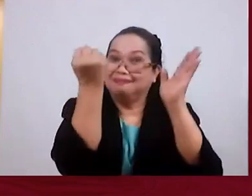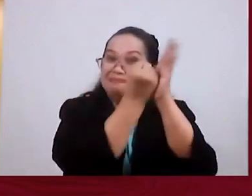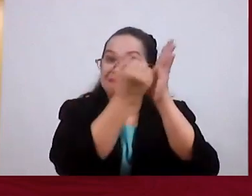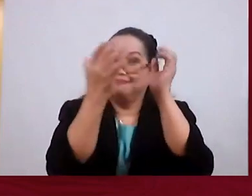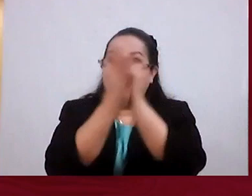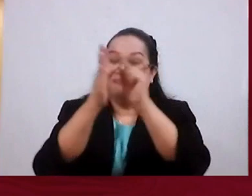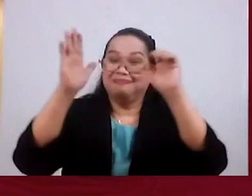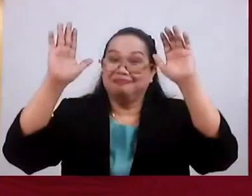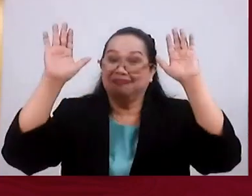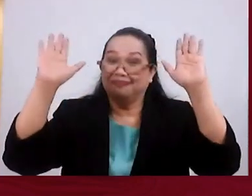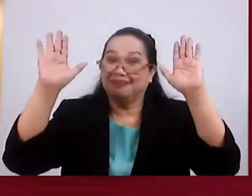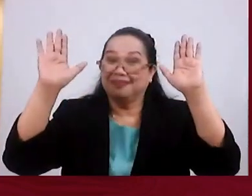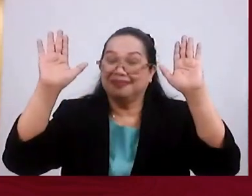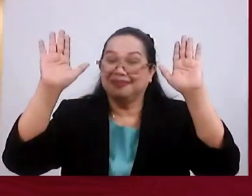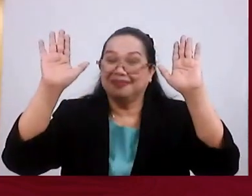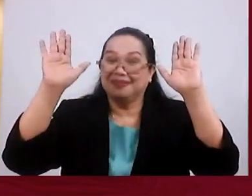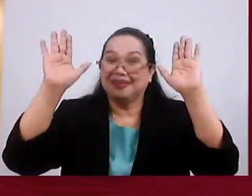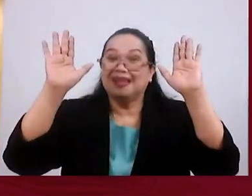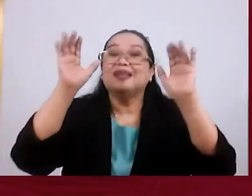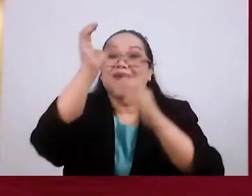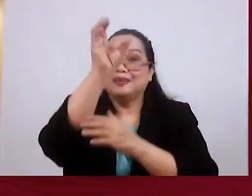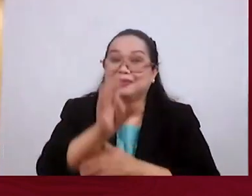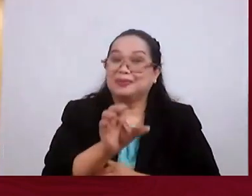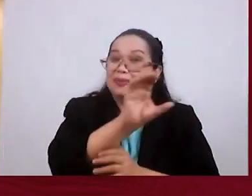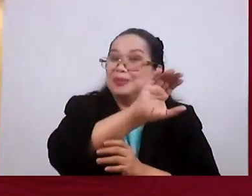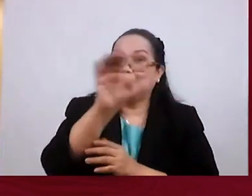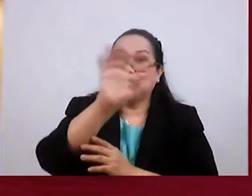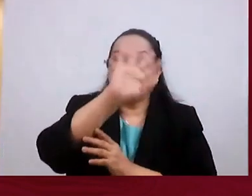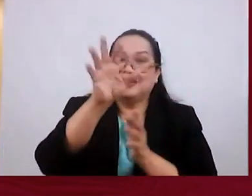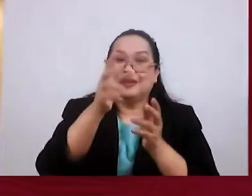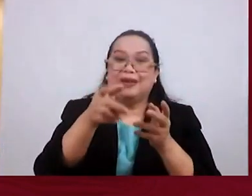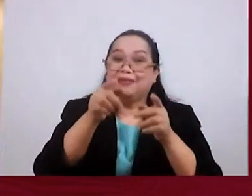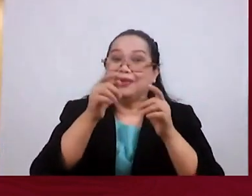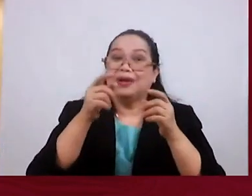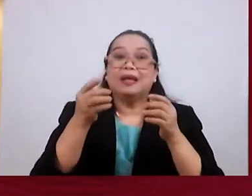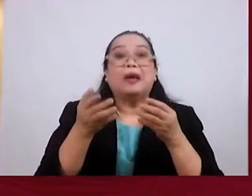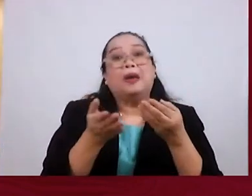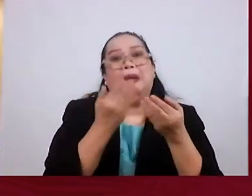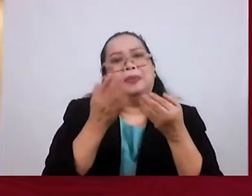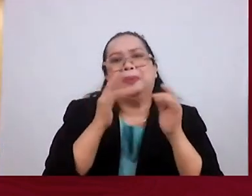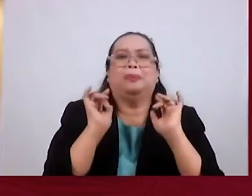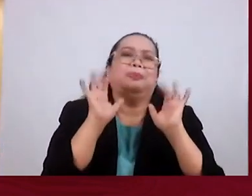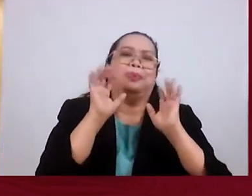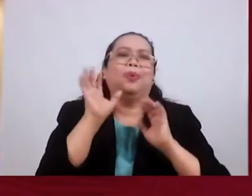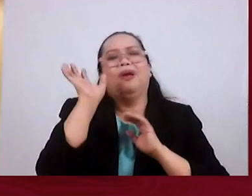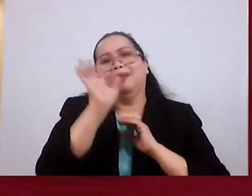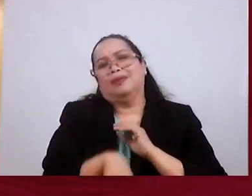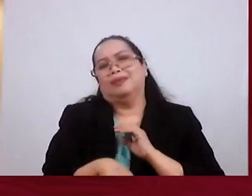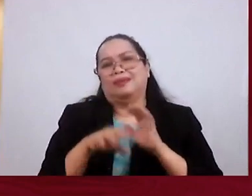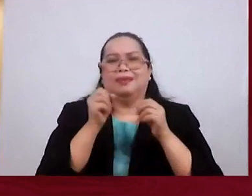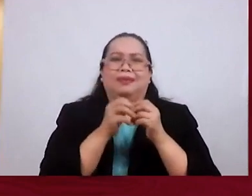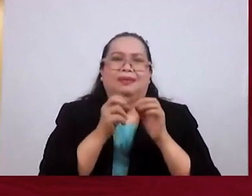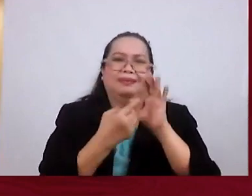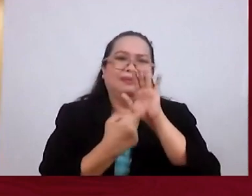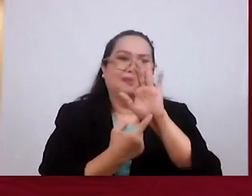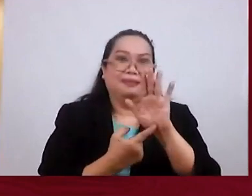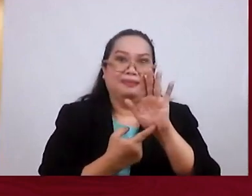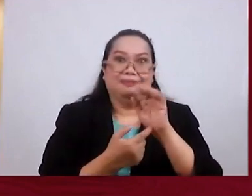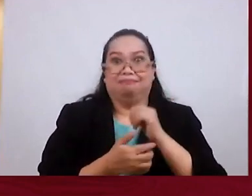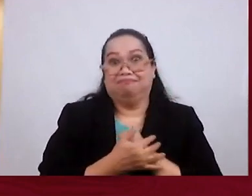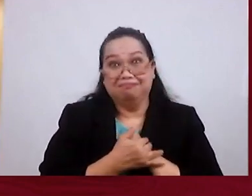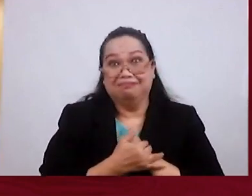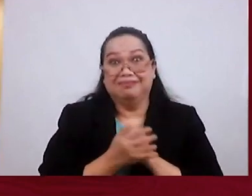Reminding Us The Cost Of Calvary Should Never Be Taken Lightly By Those Who Have Been Exposed To The